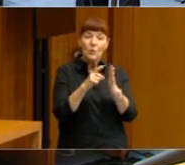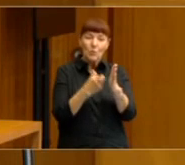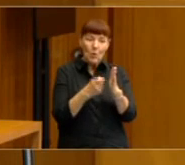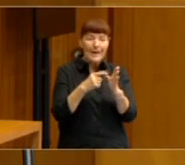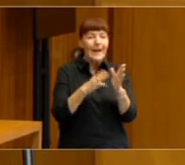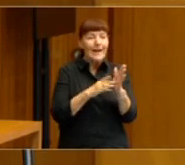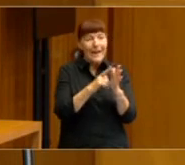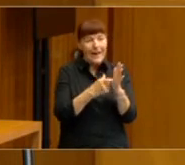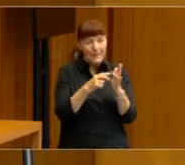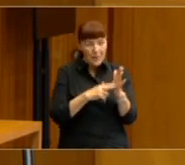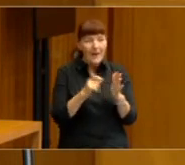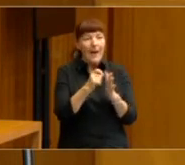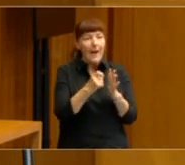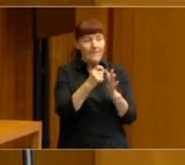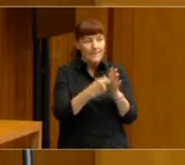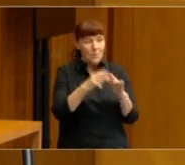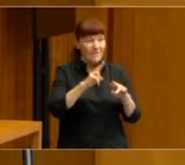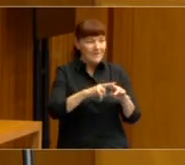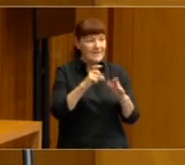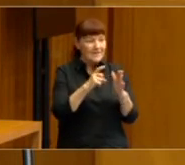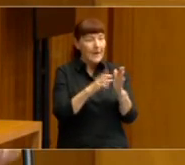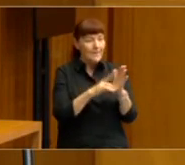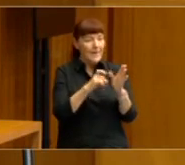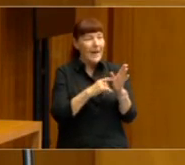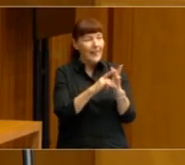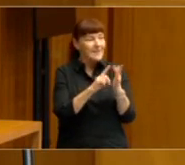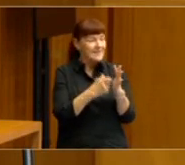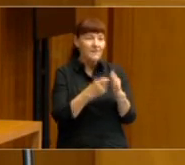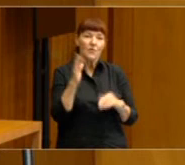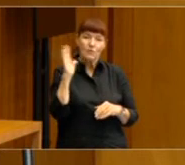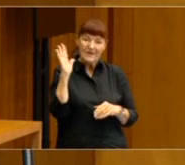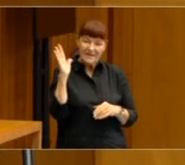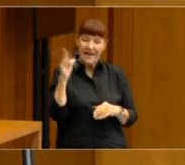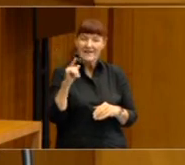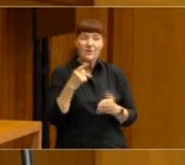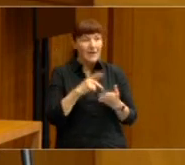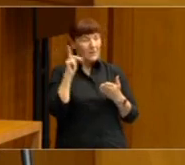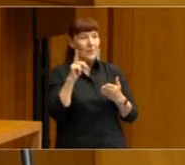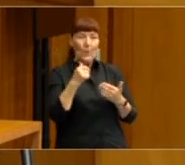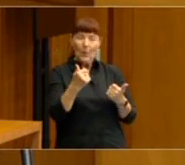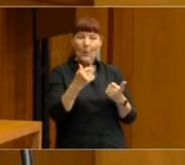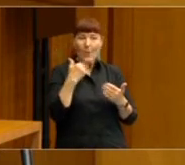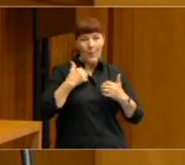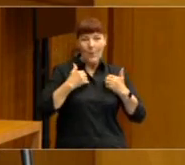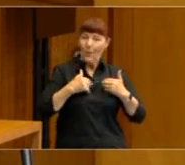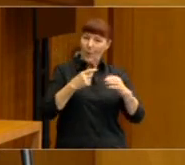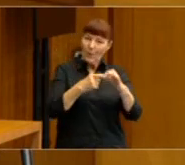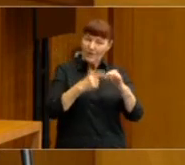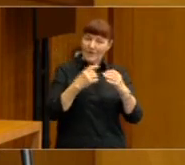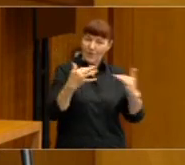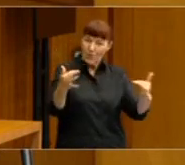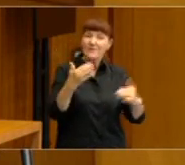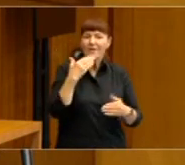and Professor McAllister for an interesting presentation, which has obviously prompted a lively set of questions from the audience. So, thank you to your